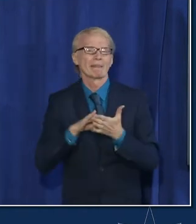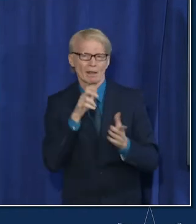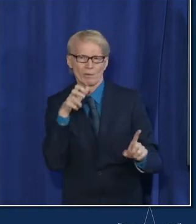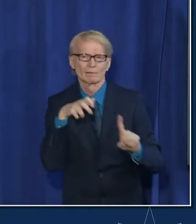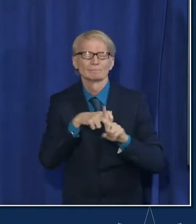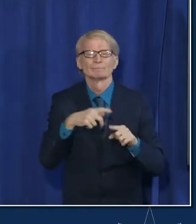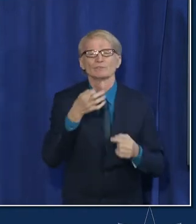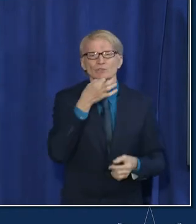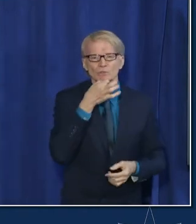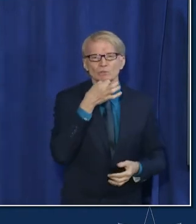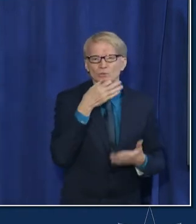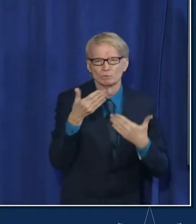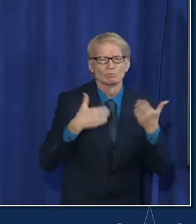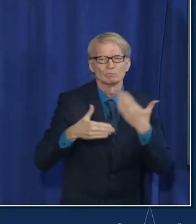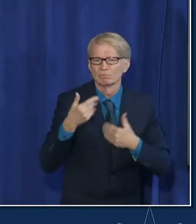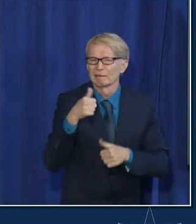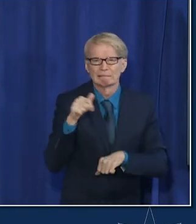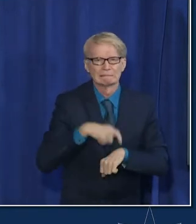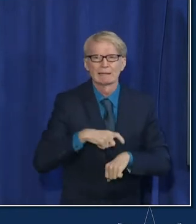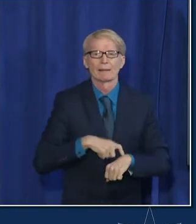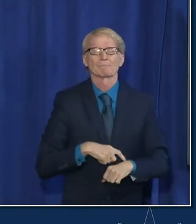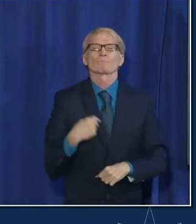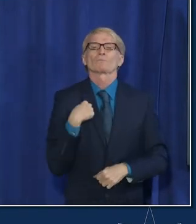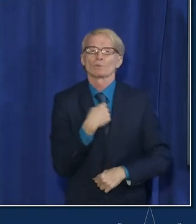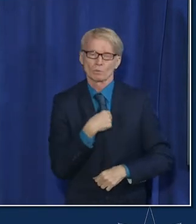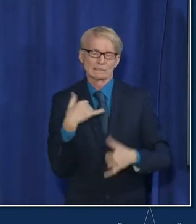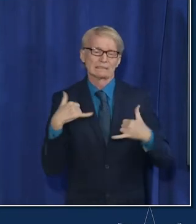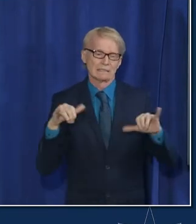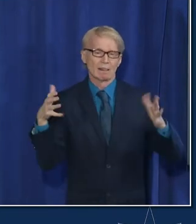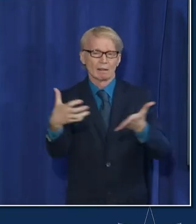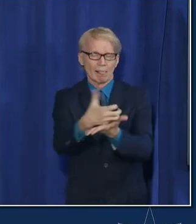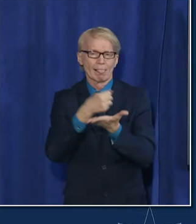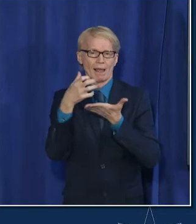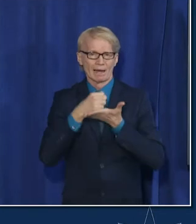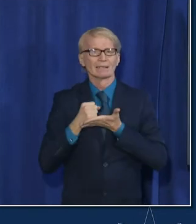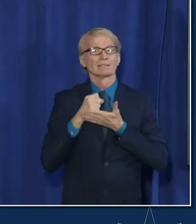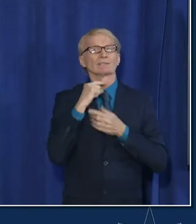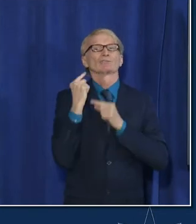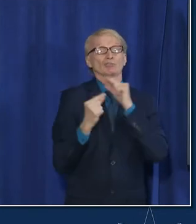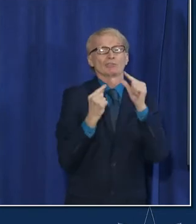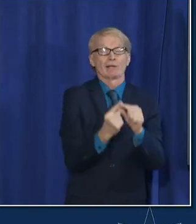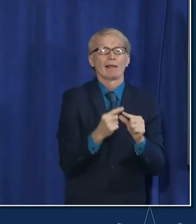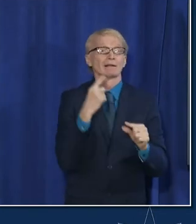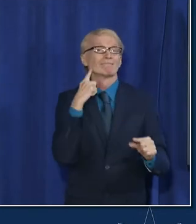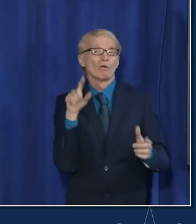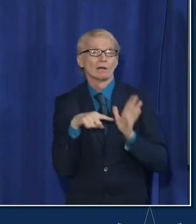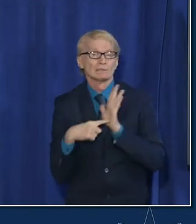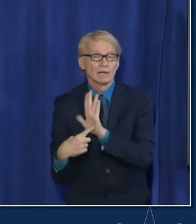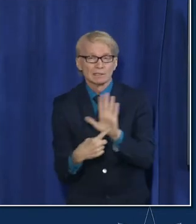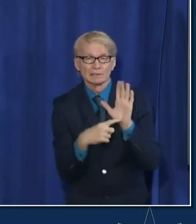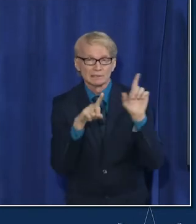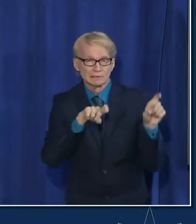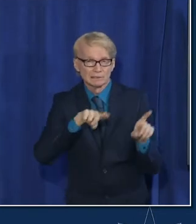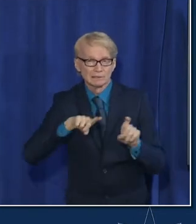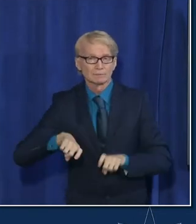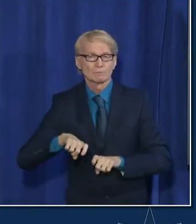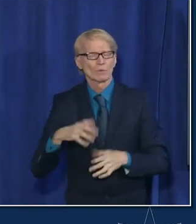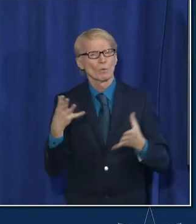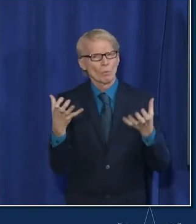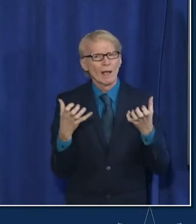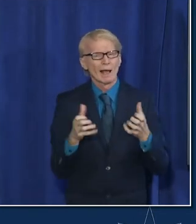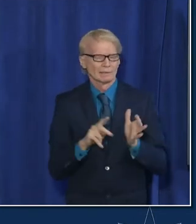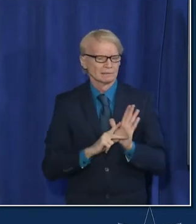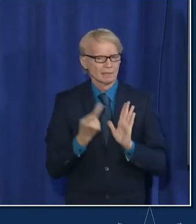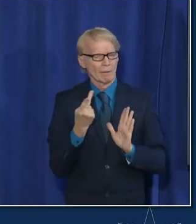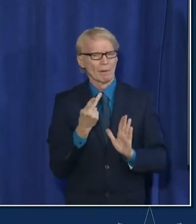are increasing our chicago-wide collection of sampling for genetic sequencing we're asking these partner um hospitals to double the